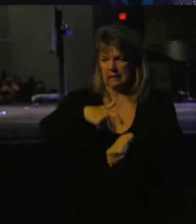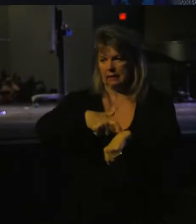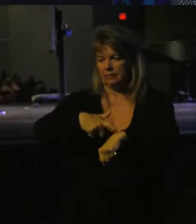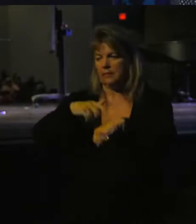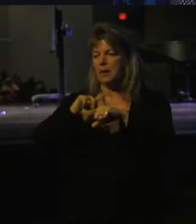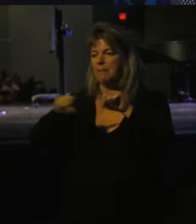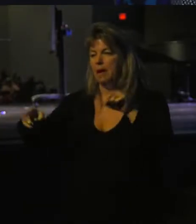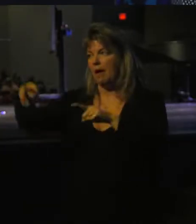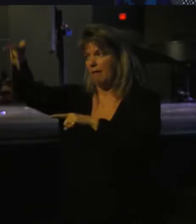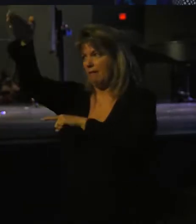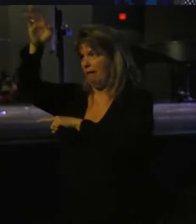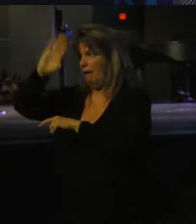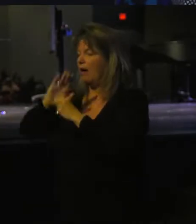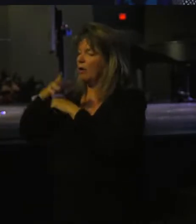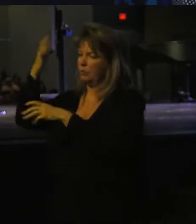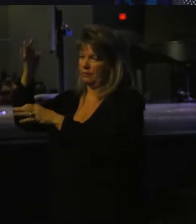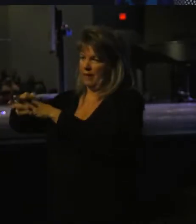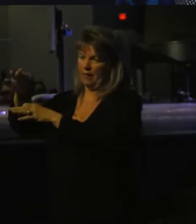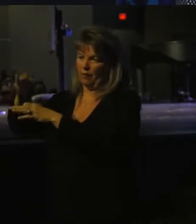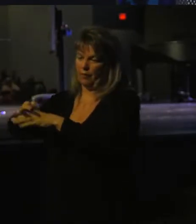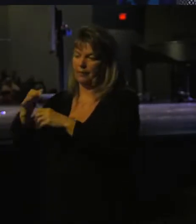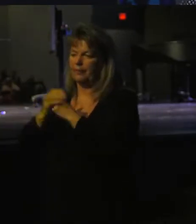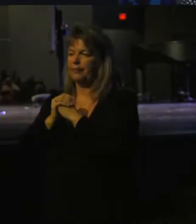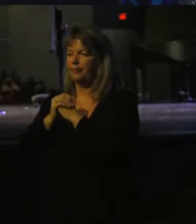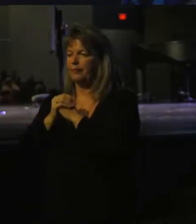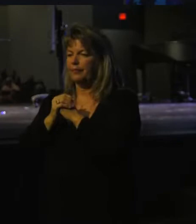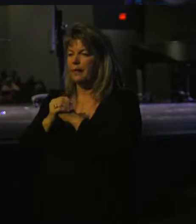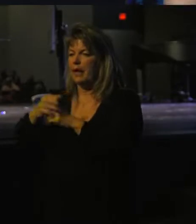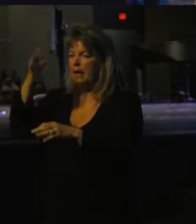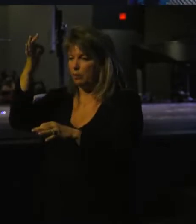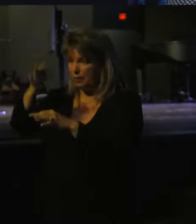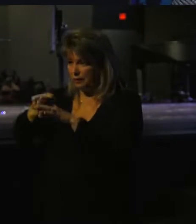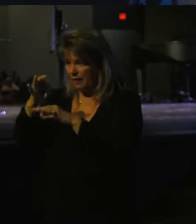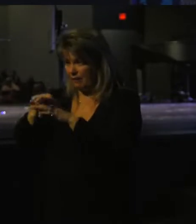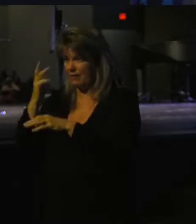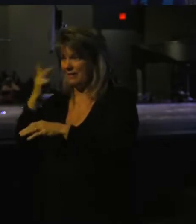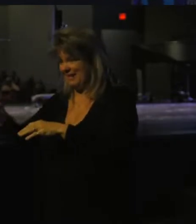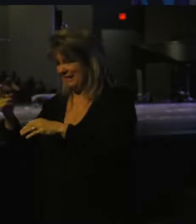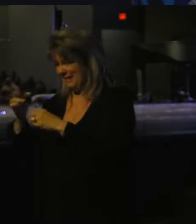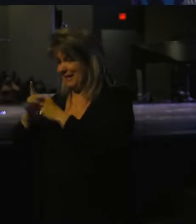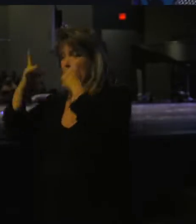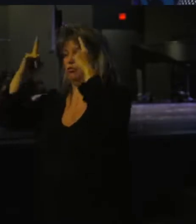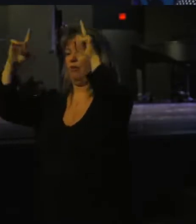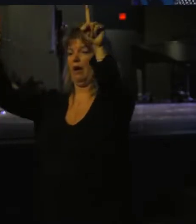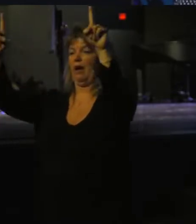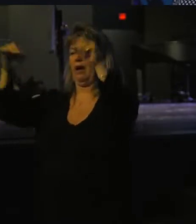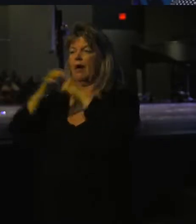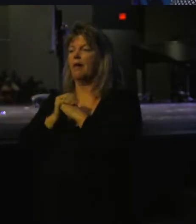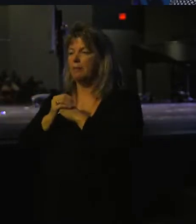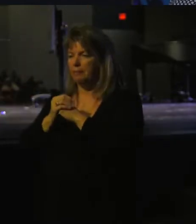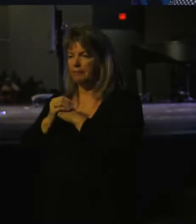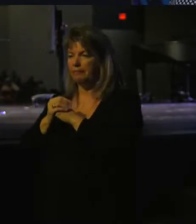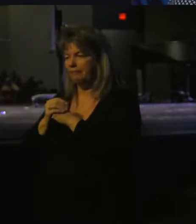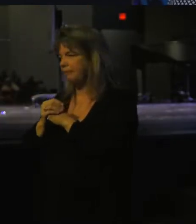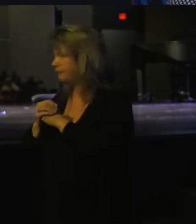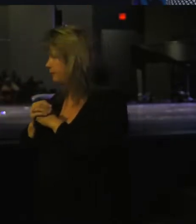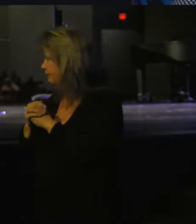But God was faithful. He was faithful to see the triumph of Abraham.